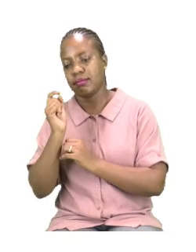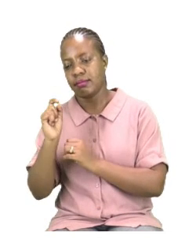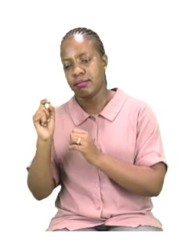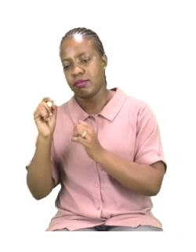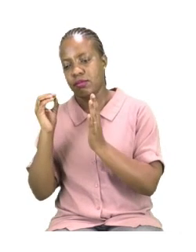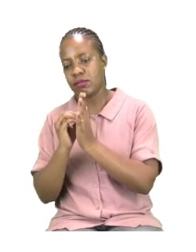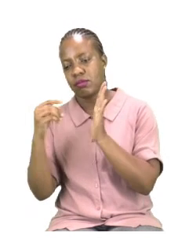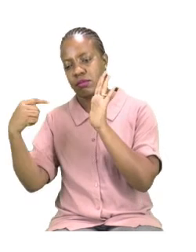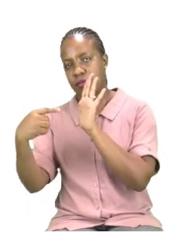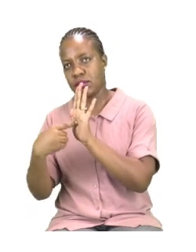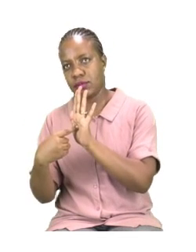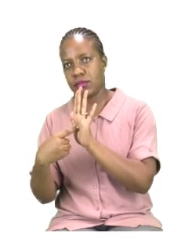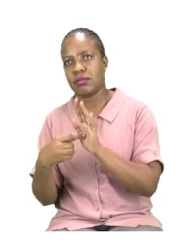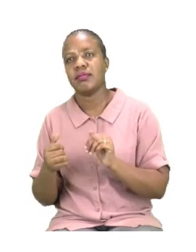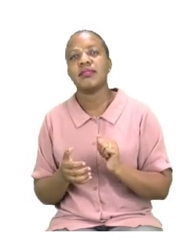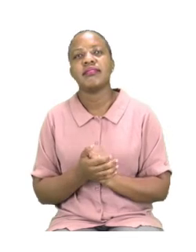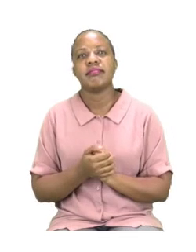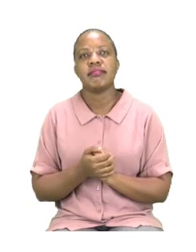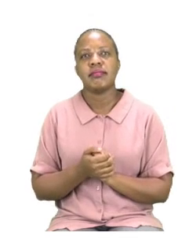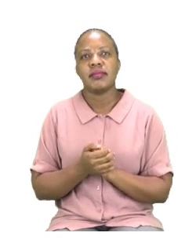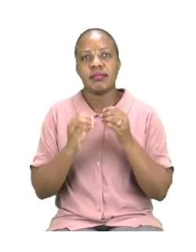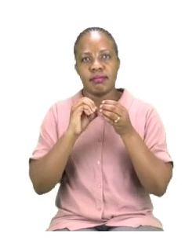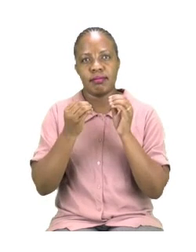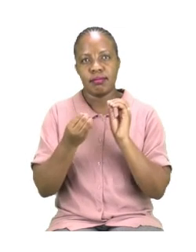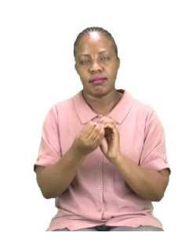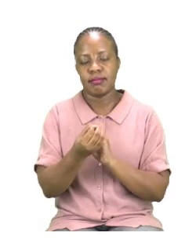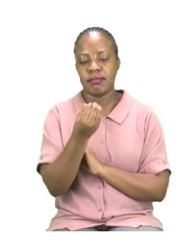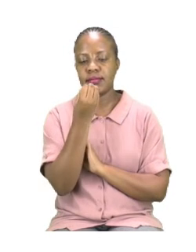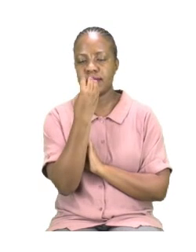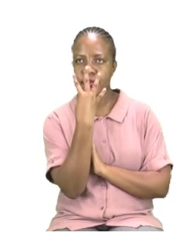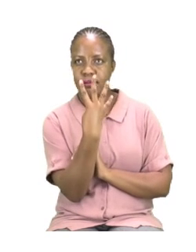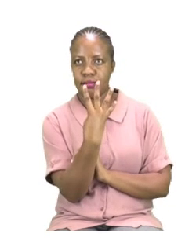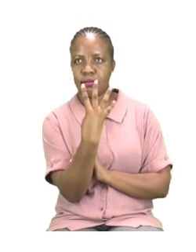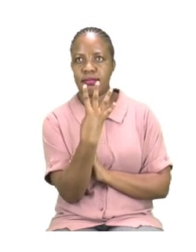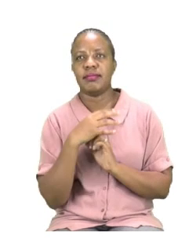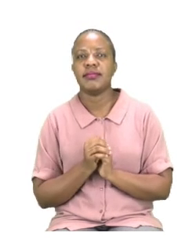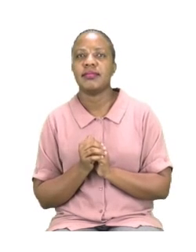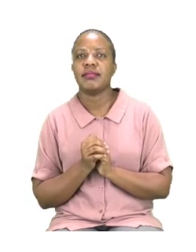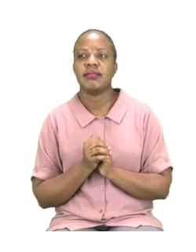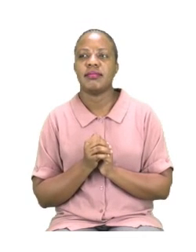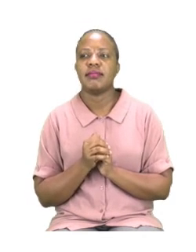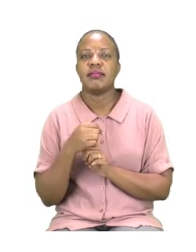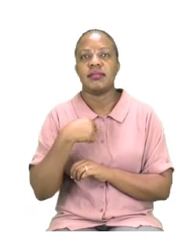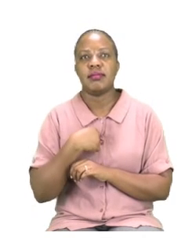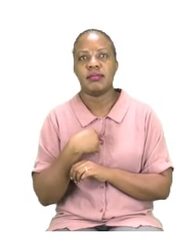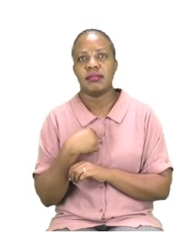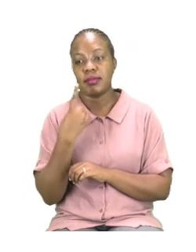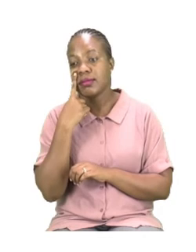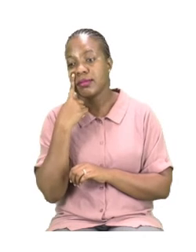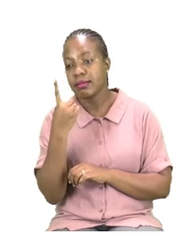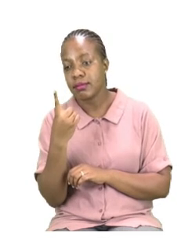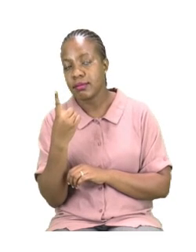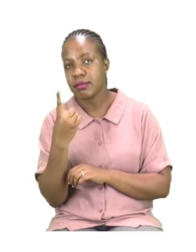Let us do number four together. Number four says, I saw